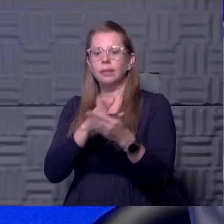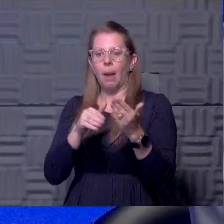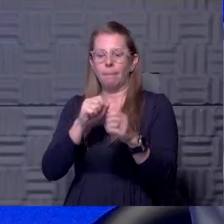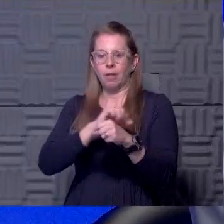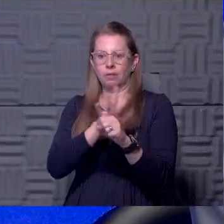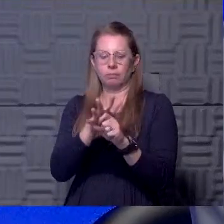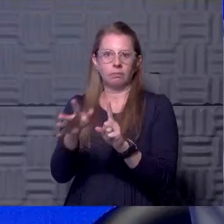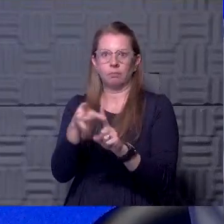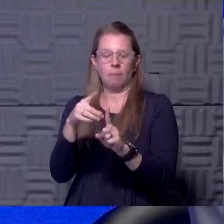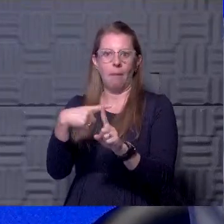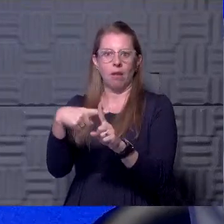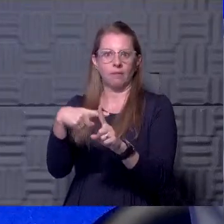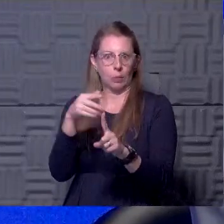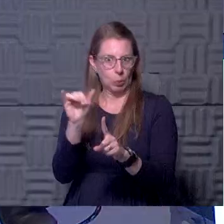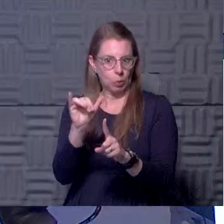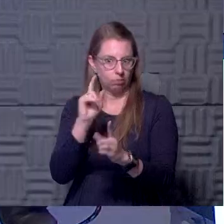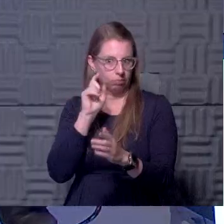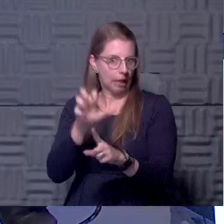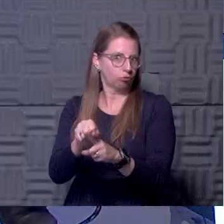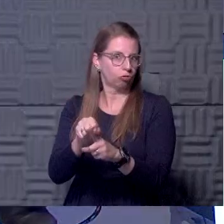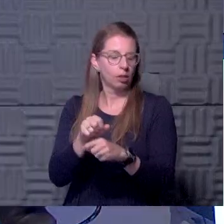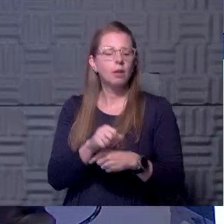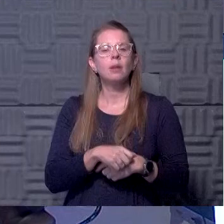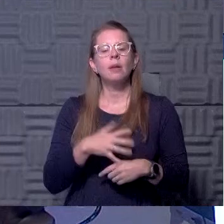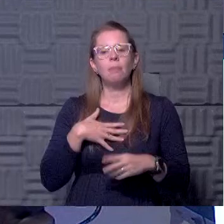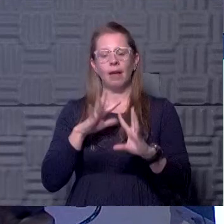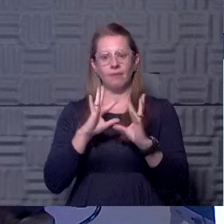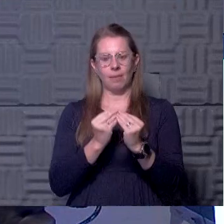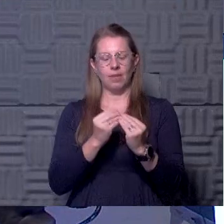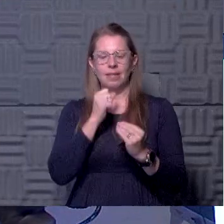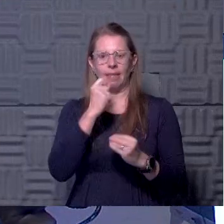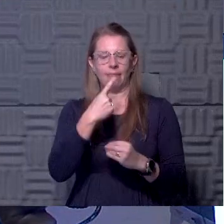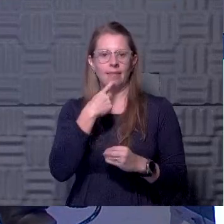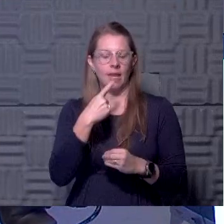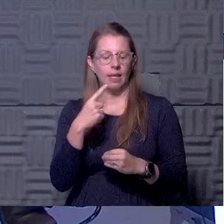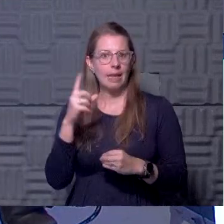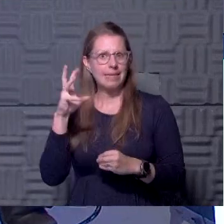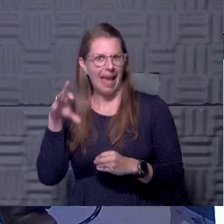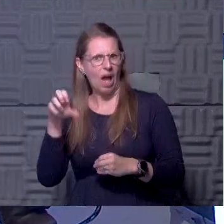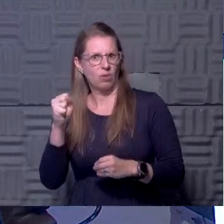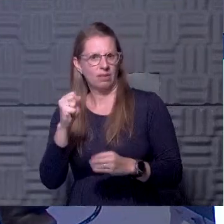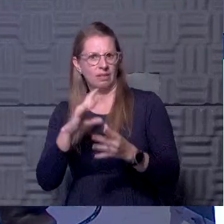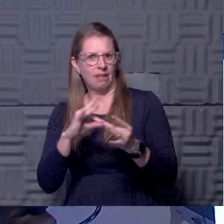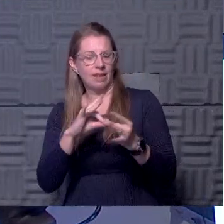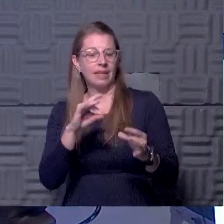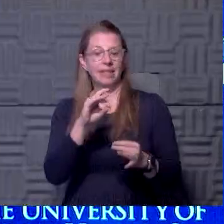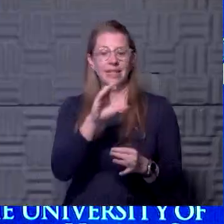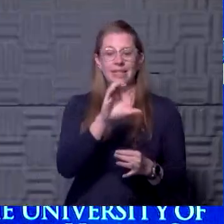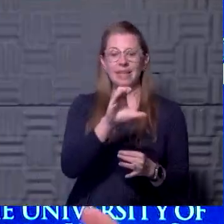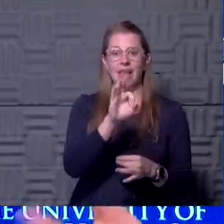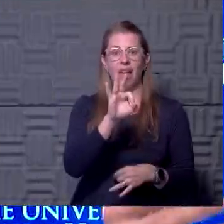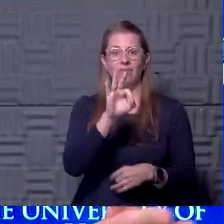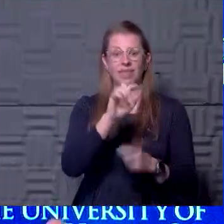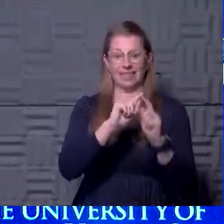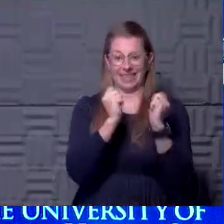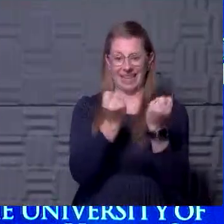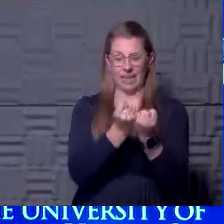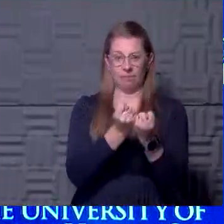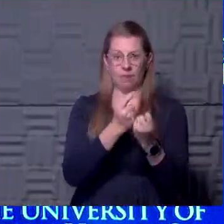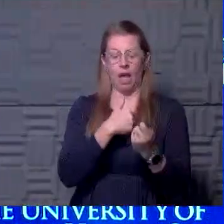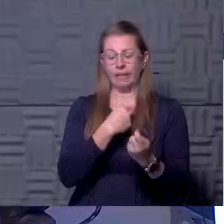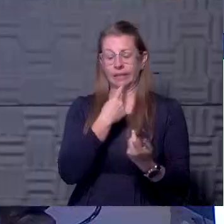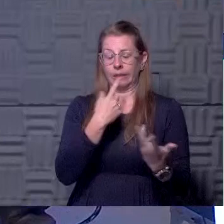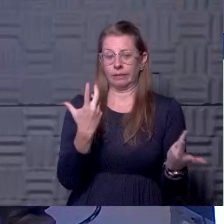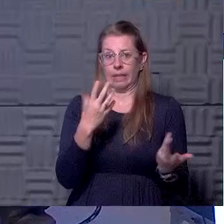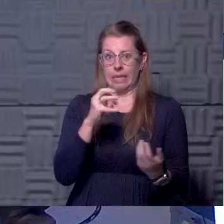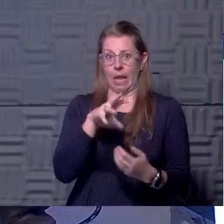those as well that are positive. All right. So my family didn't think I would really say cows on the air, neither did the CF team. I warned them of us coming today. What do you think of COVID weariness